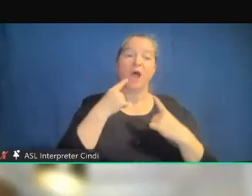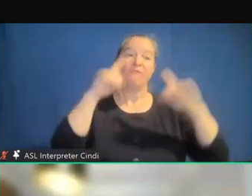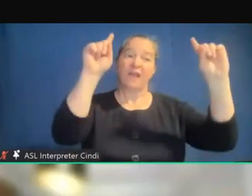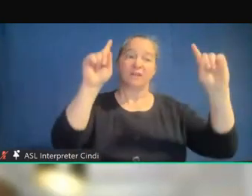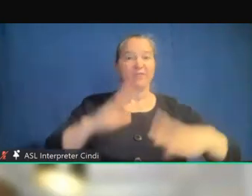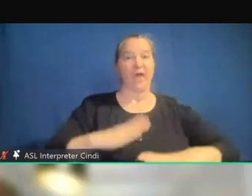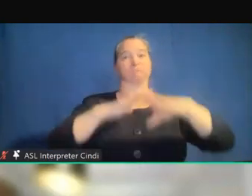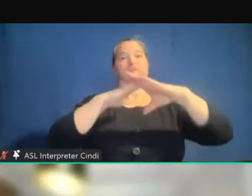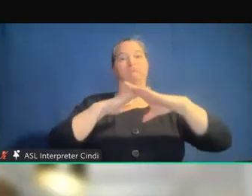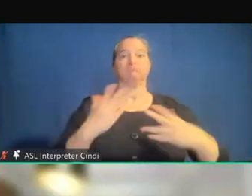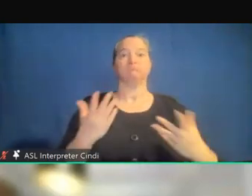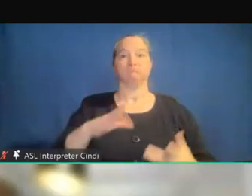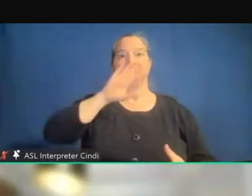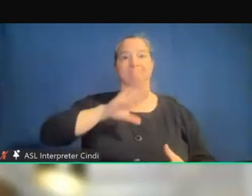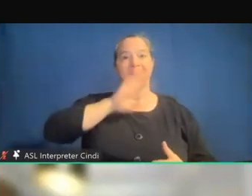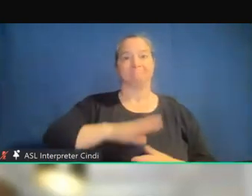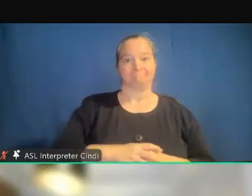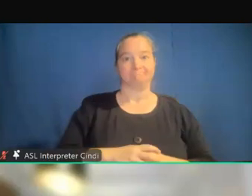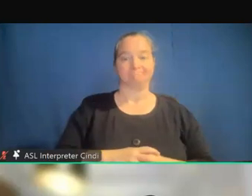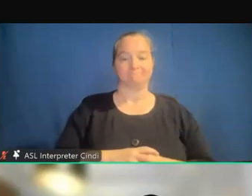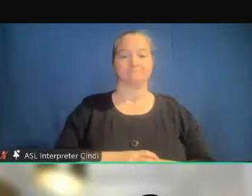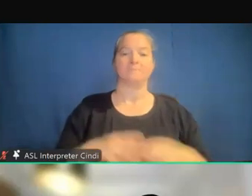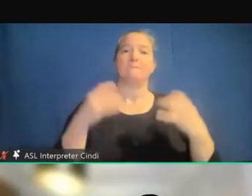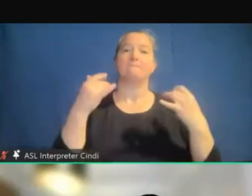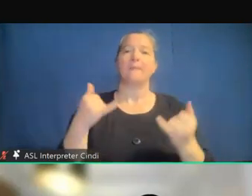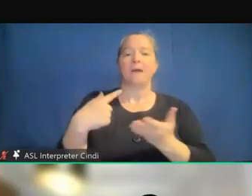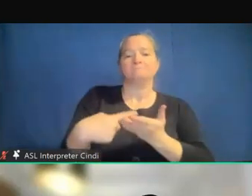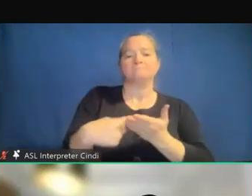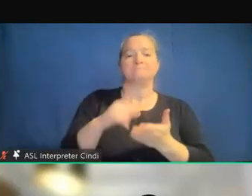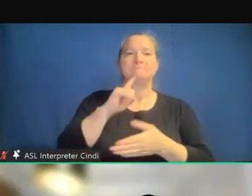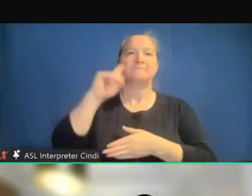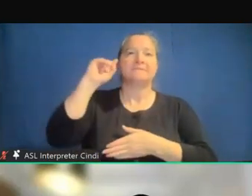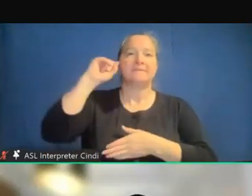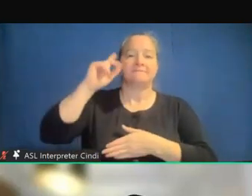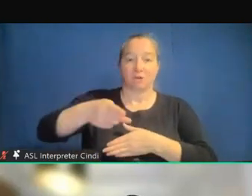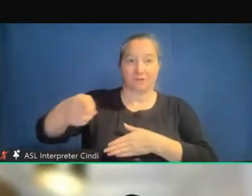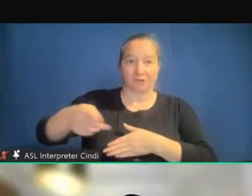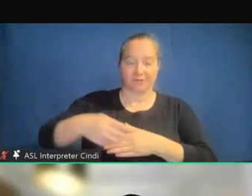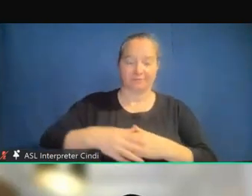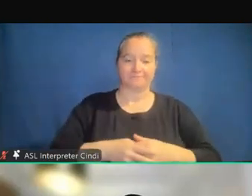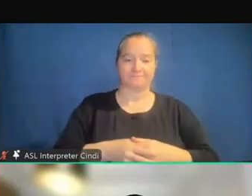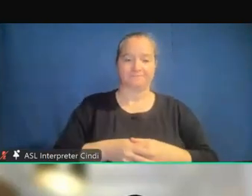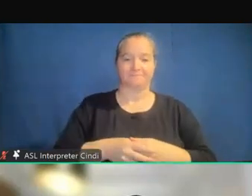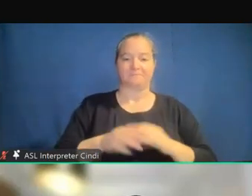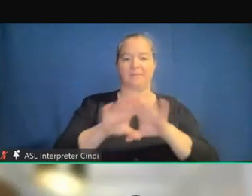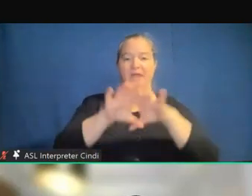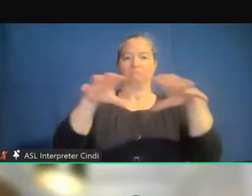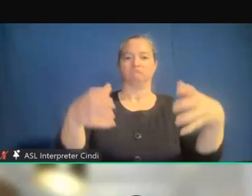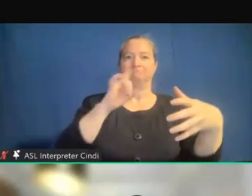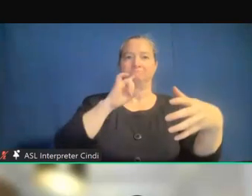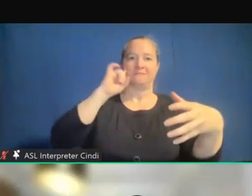So we'll talk a little bit about deafness and hard of hearing, the population as a whole.